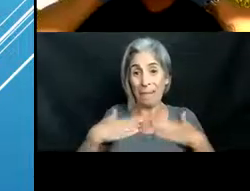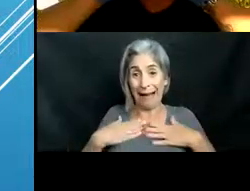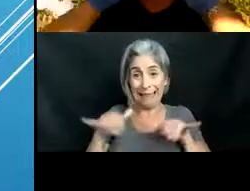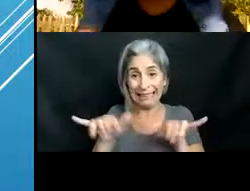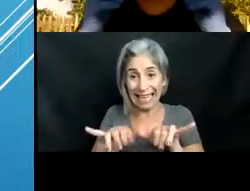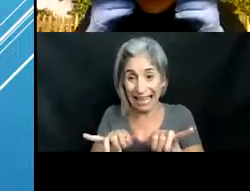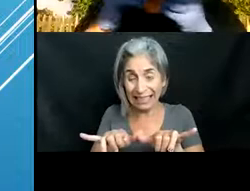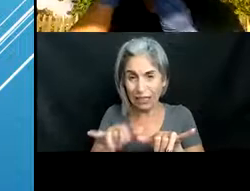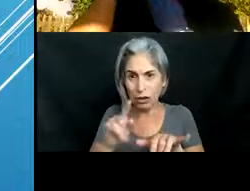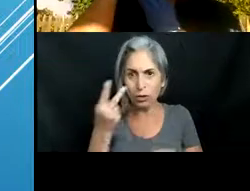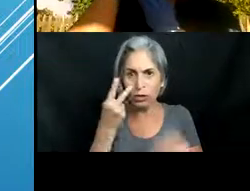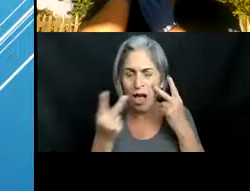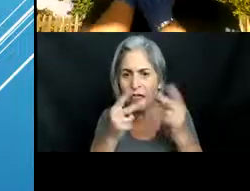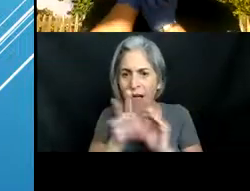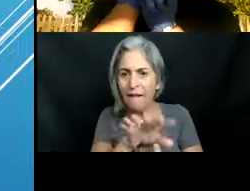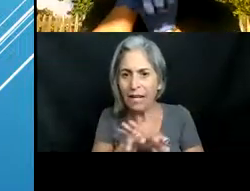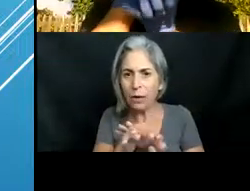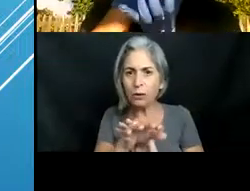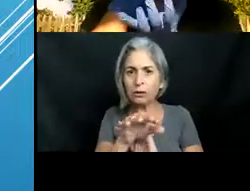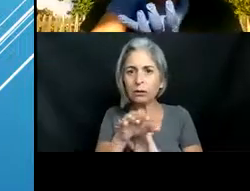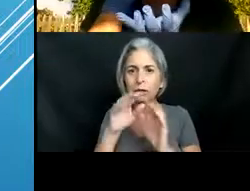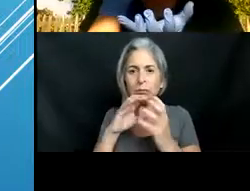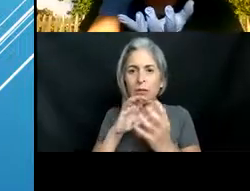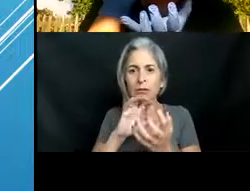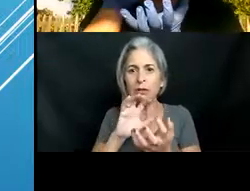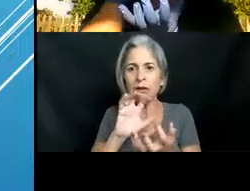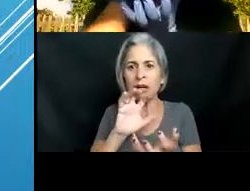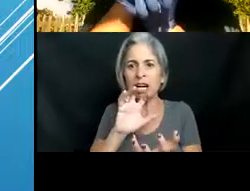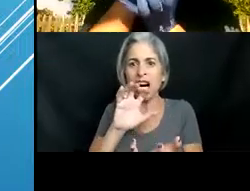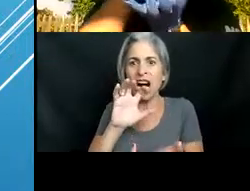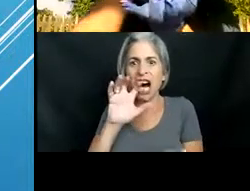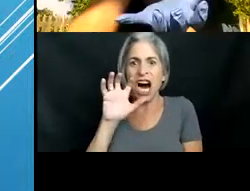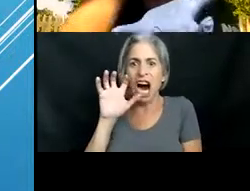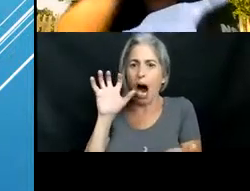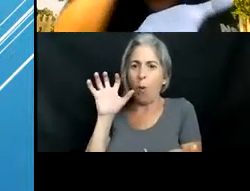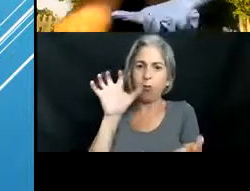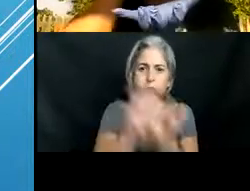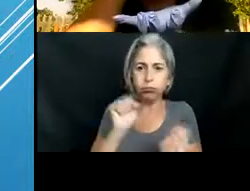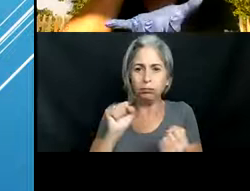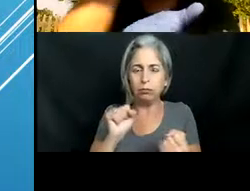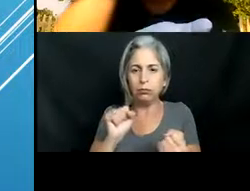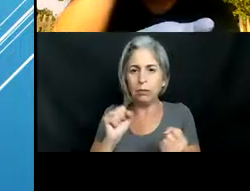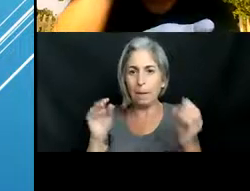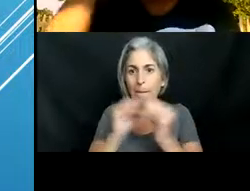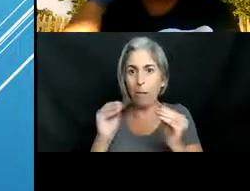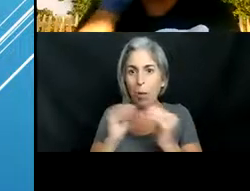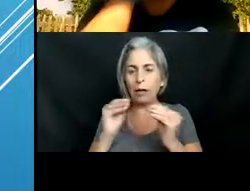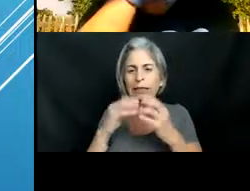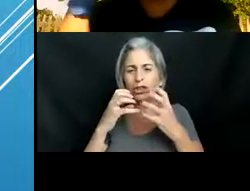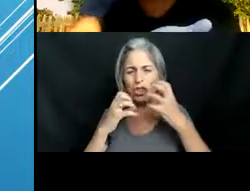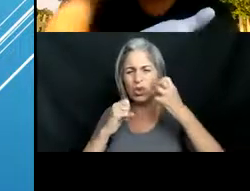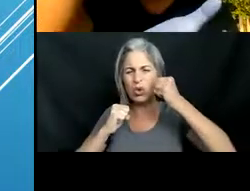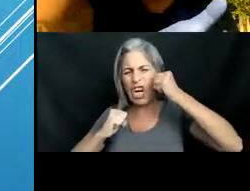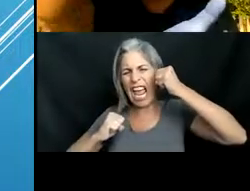as you saw in that video they will come up the mouth all of a sudden opens and it's bigger than you think it is and then it even expands more as it stretches forward